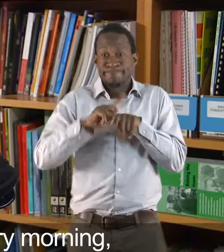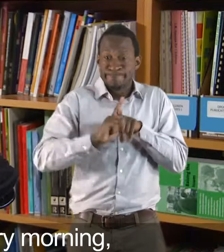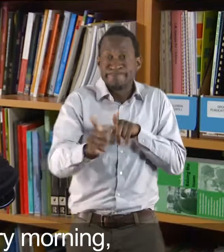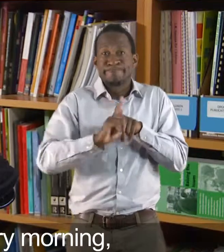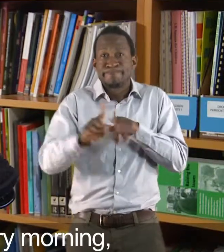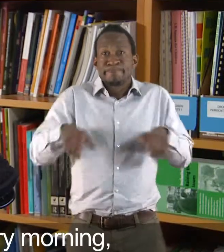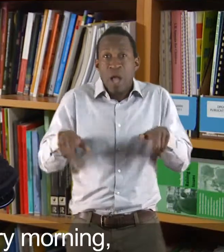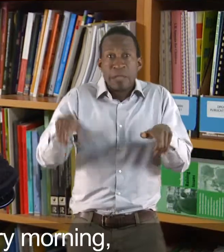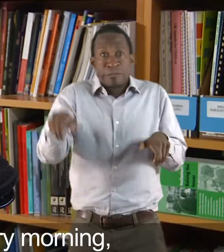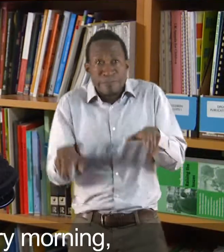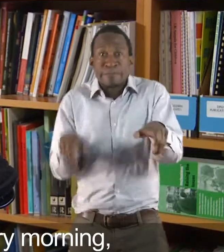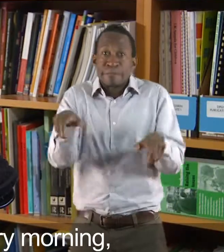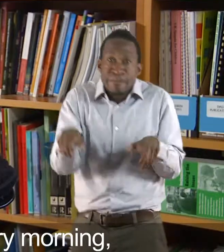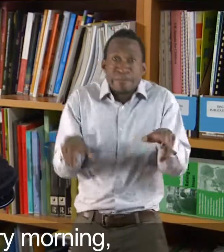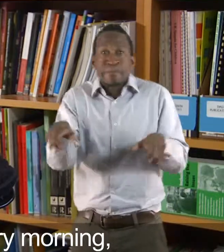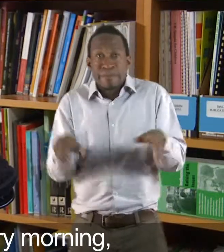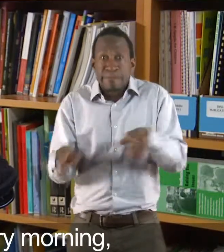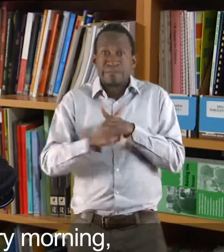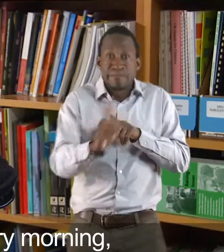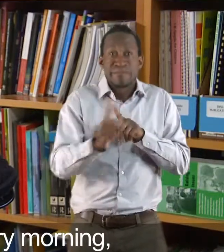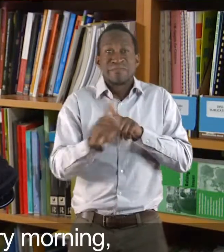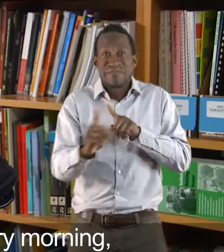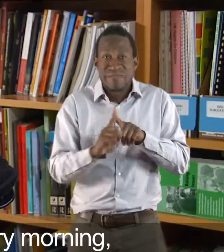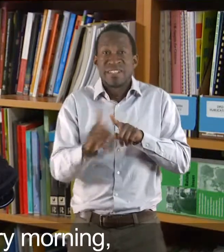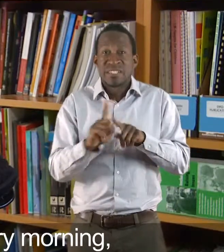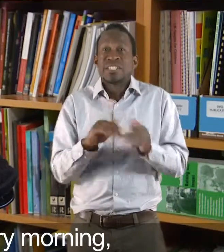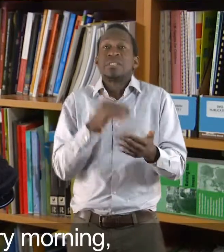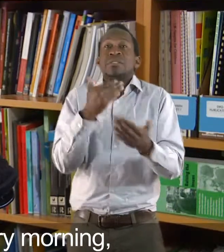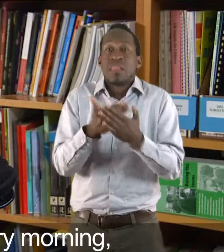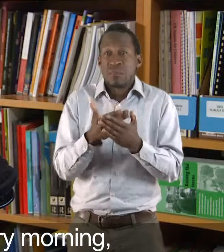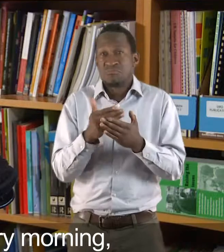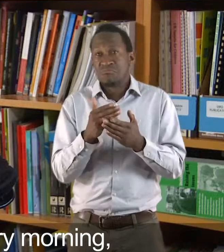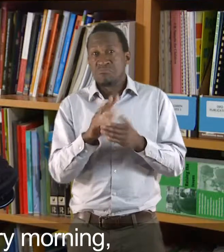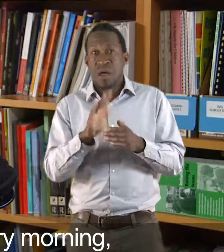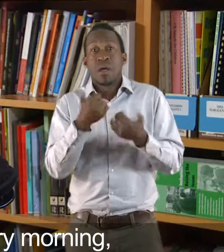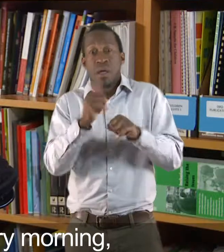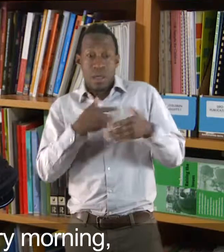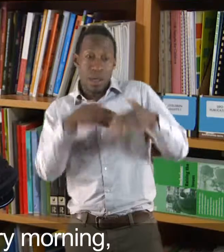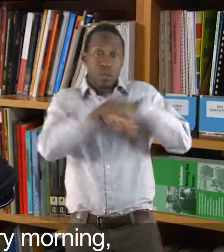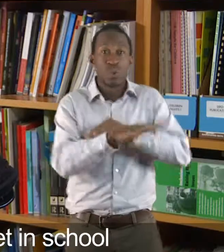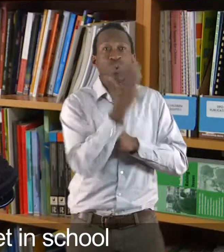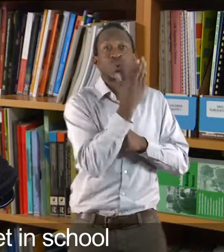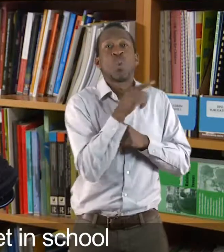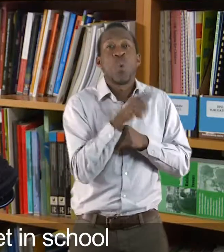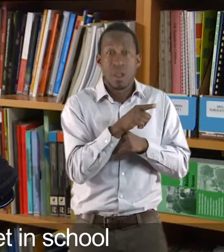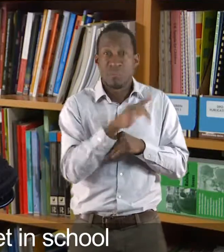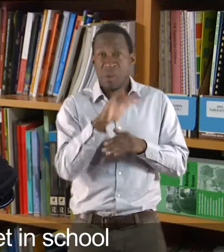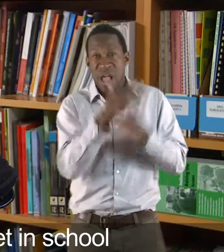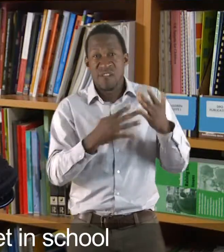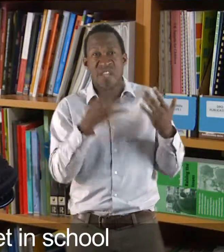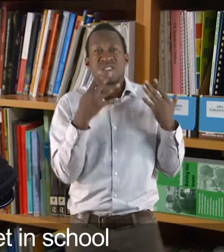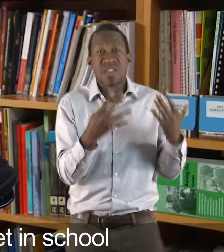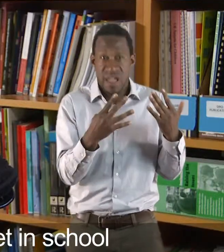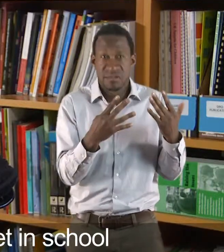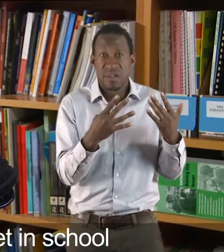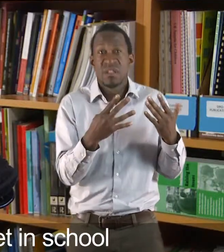bars every morning. Back and forth, back and forth. So I'd do that till about,